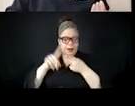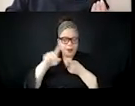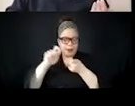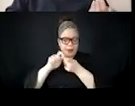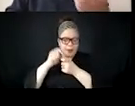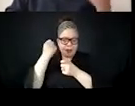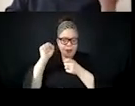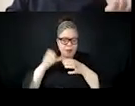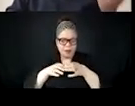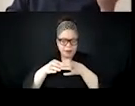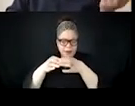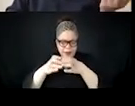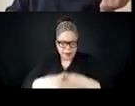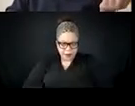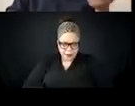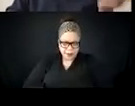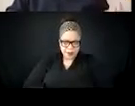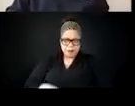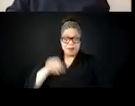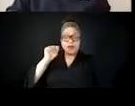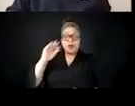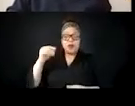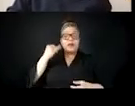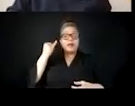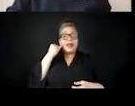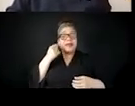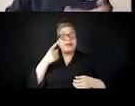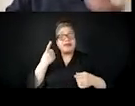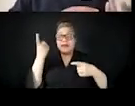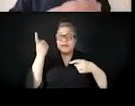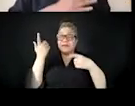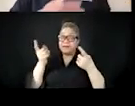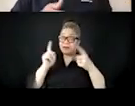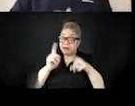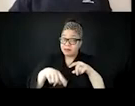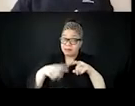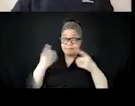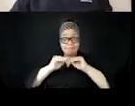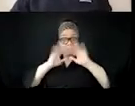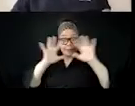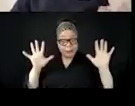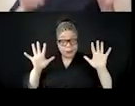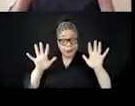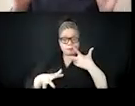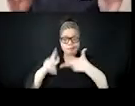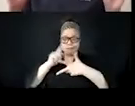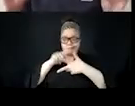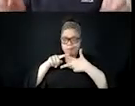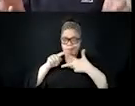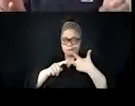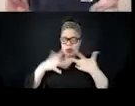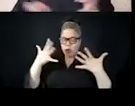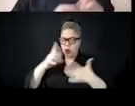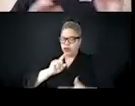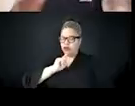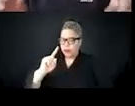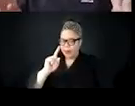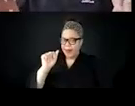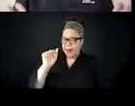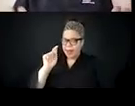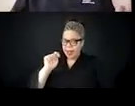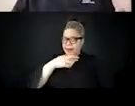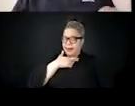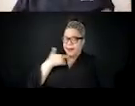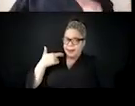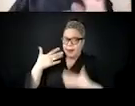stake here are, um, our democratic institutions. And that's with the understanding that like democracy in America is very